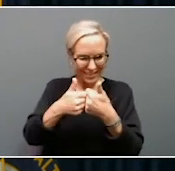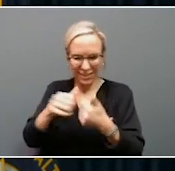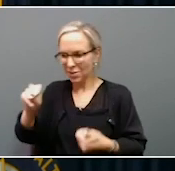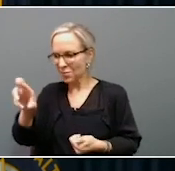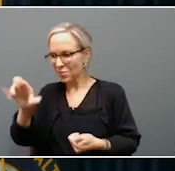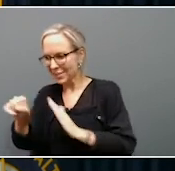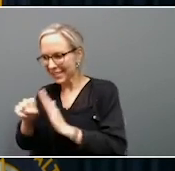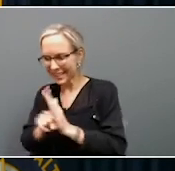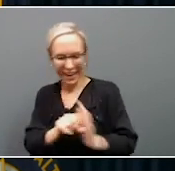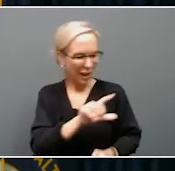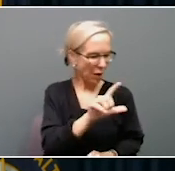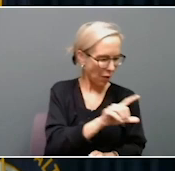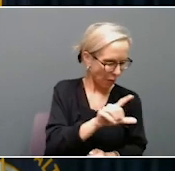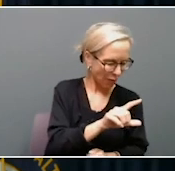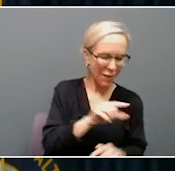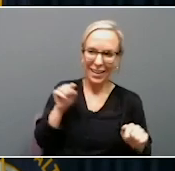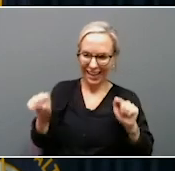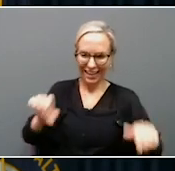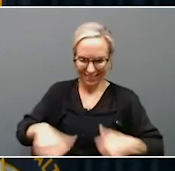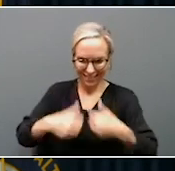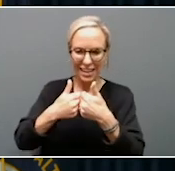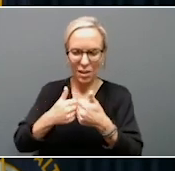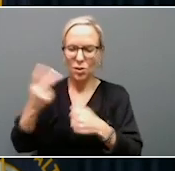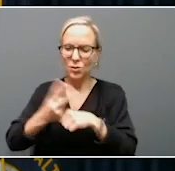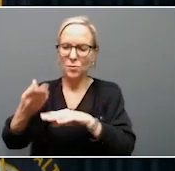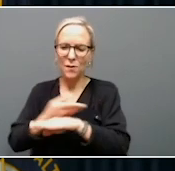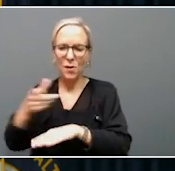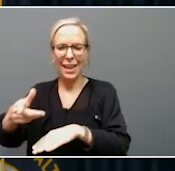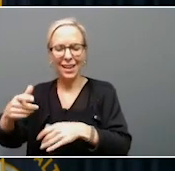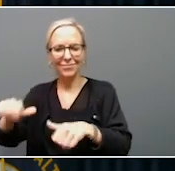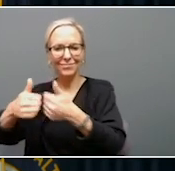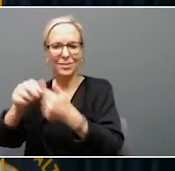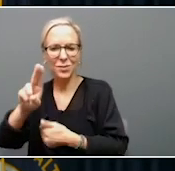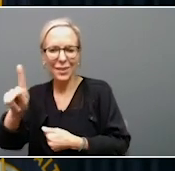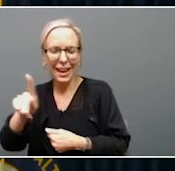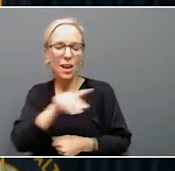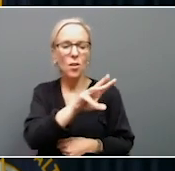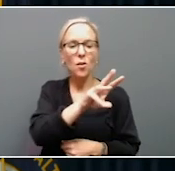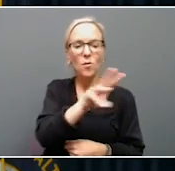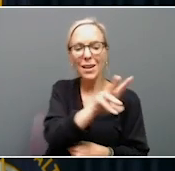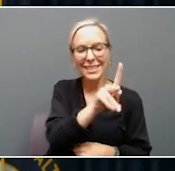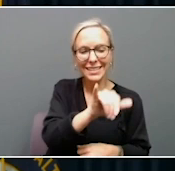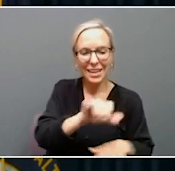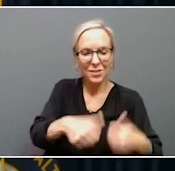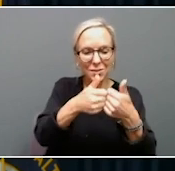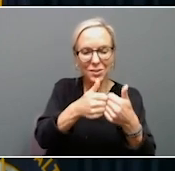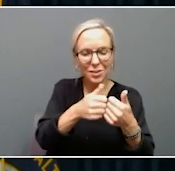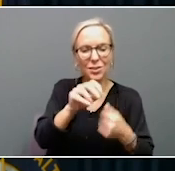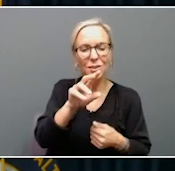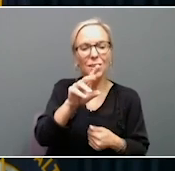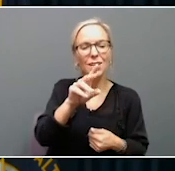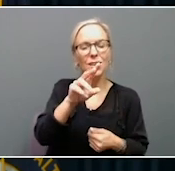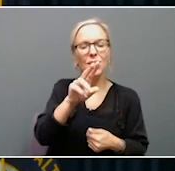days before Kentucky plays EKU. It's two days before Western plays Houston Christian. Retail locations